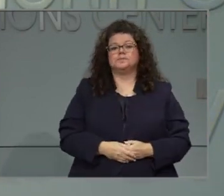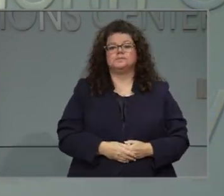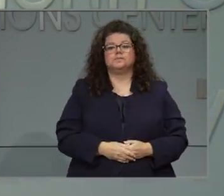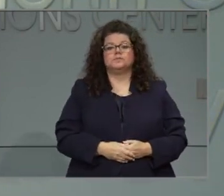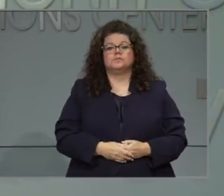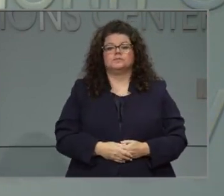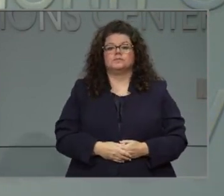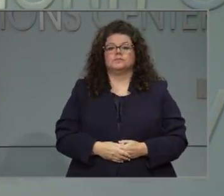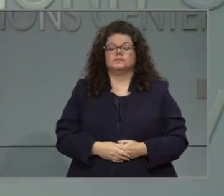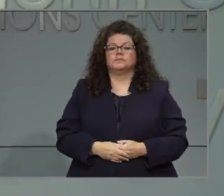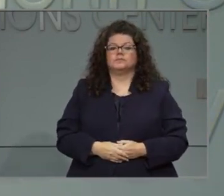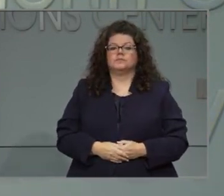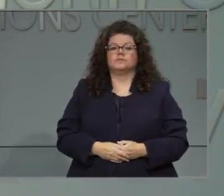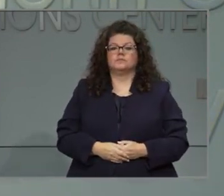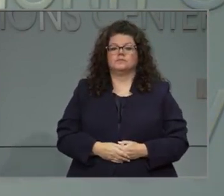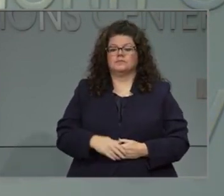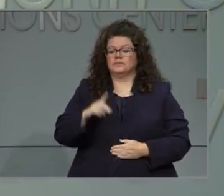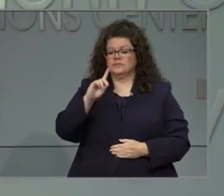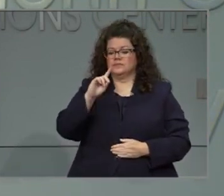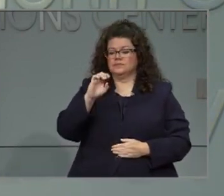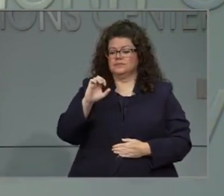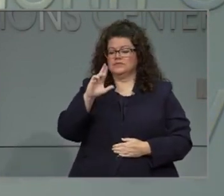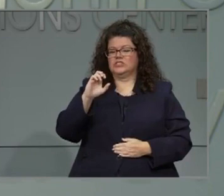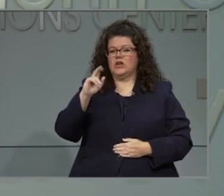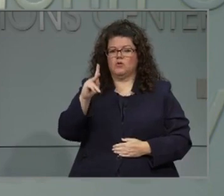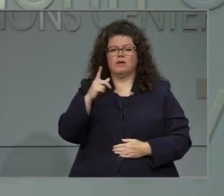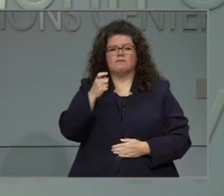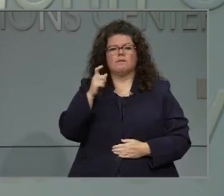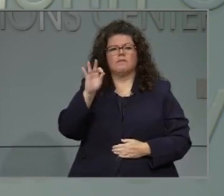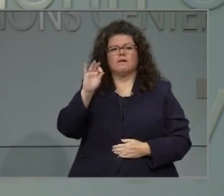Our next question is from Derek Dellinger with Fox 46.